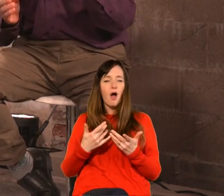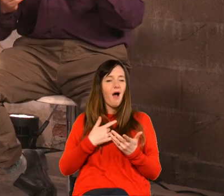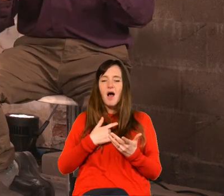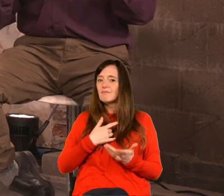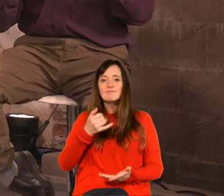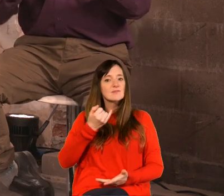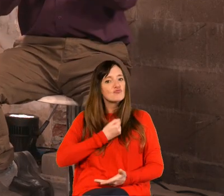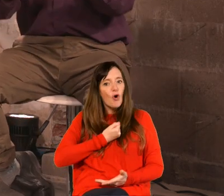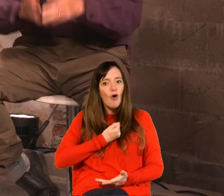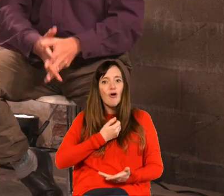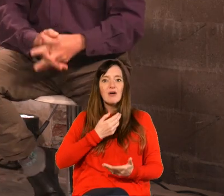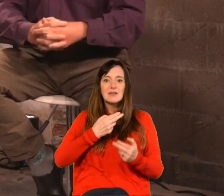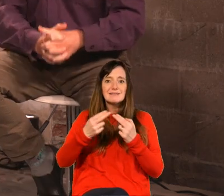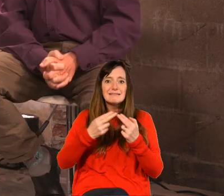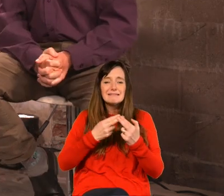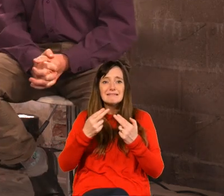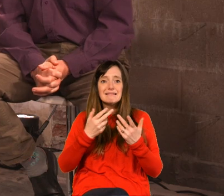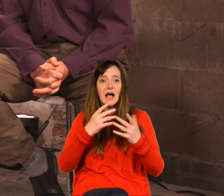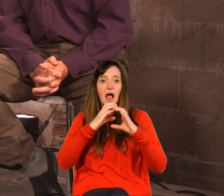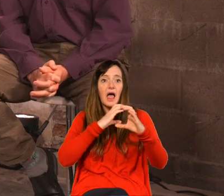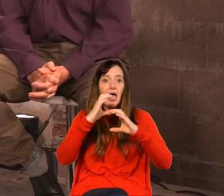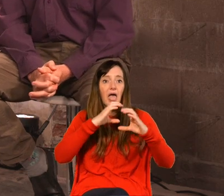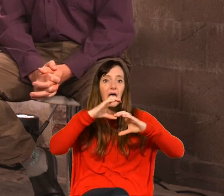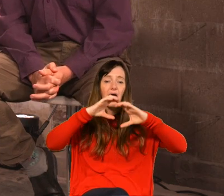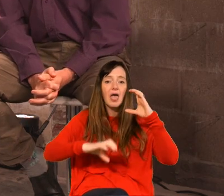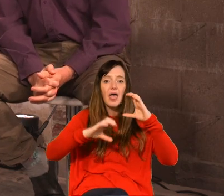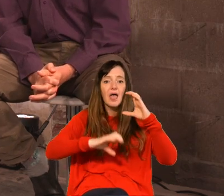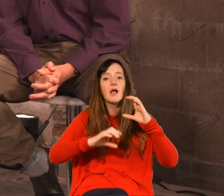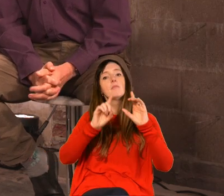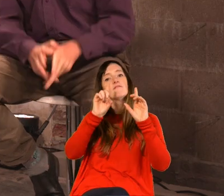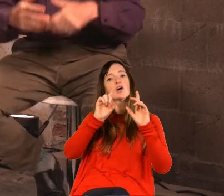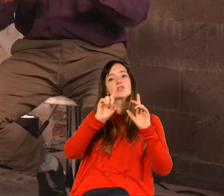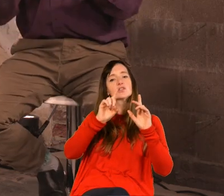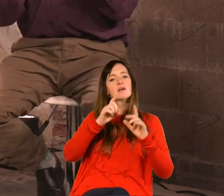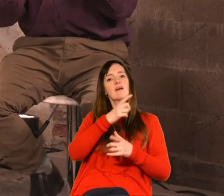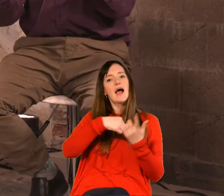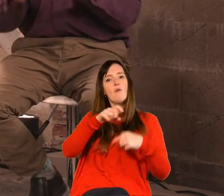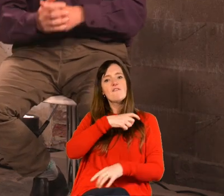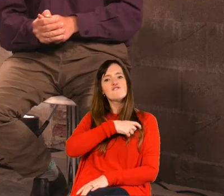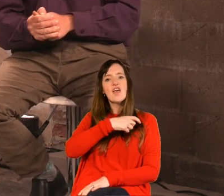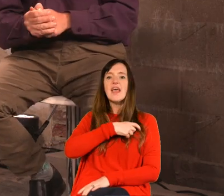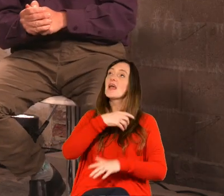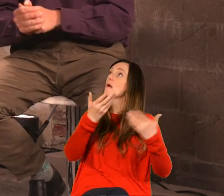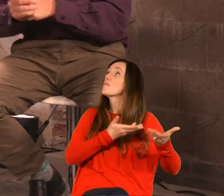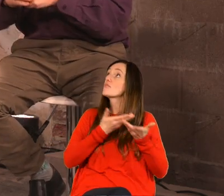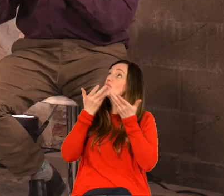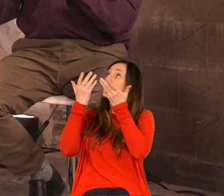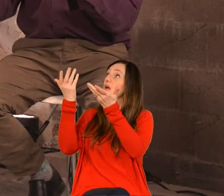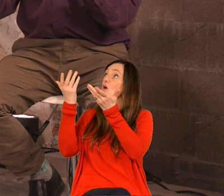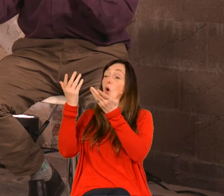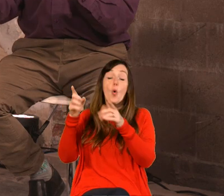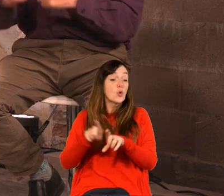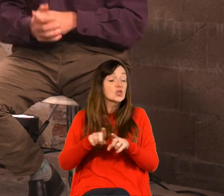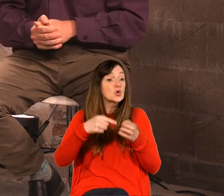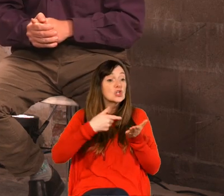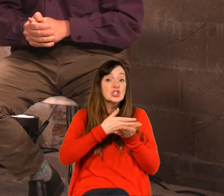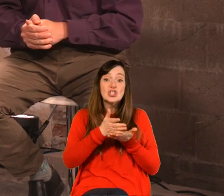shutting it i think the first thing we should do is bring that fear to the lord and pray that pray that through share that faith share that fear with others as well don't be a don't be